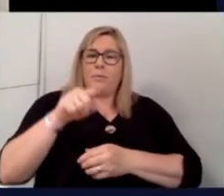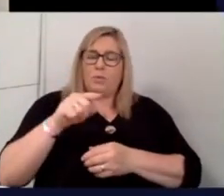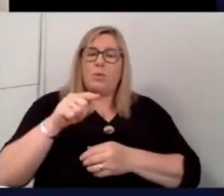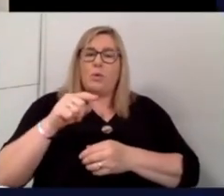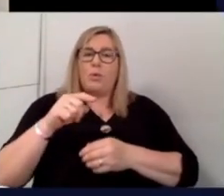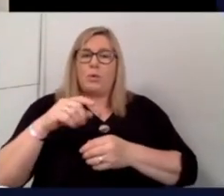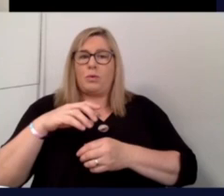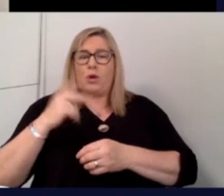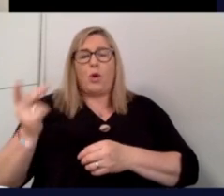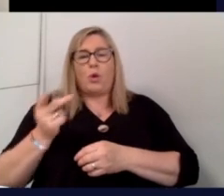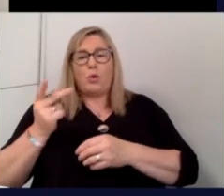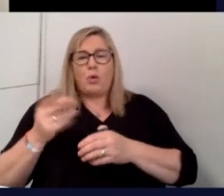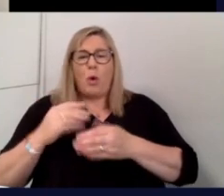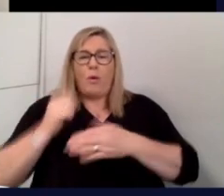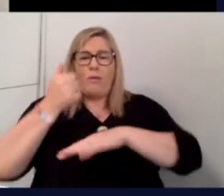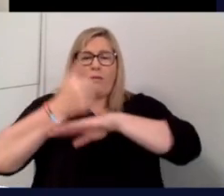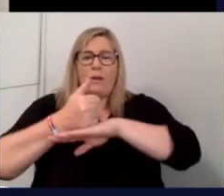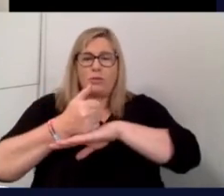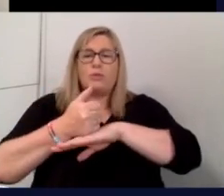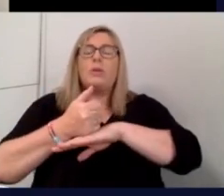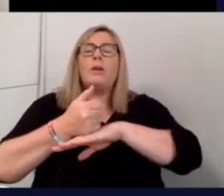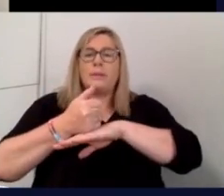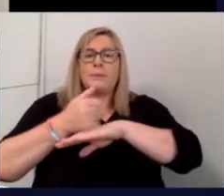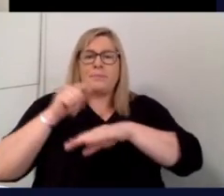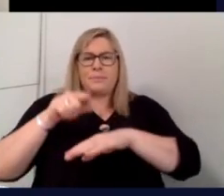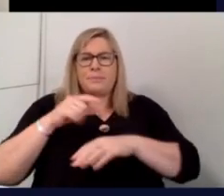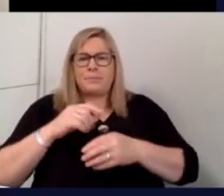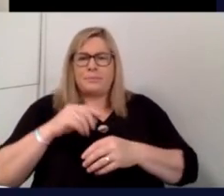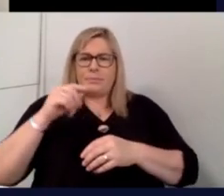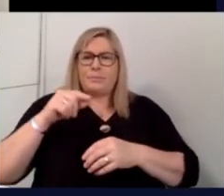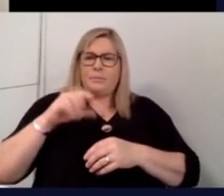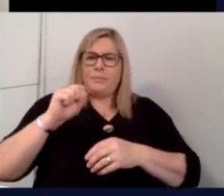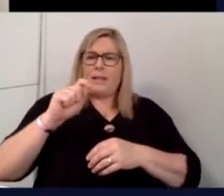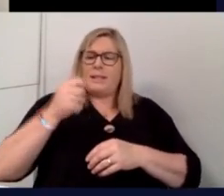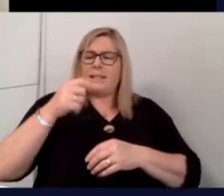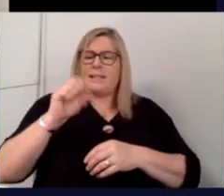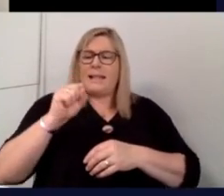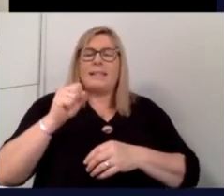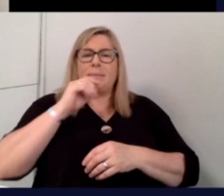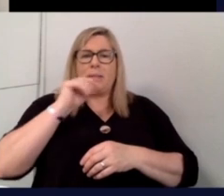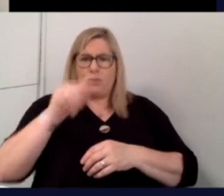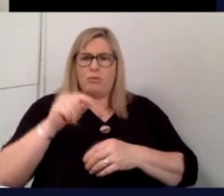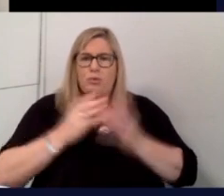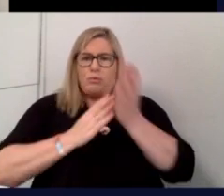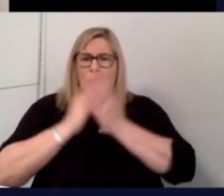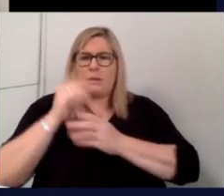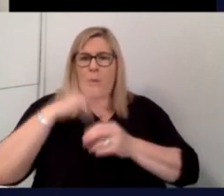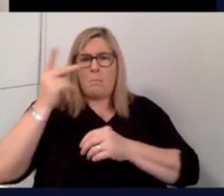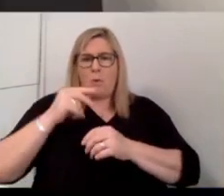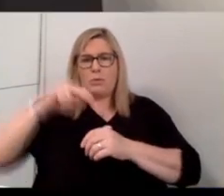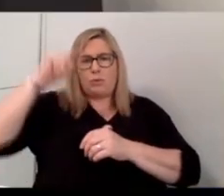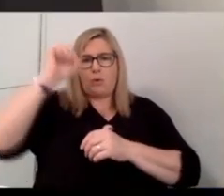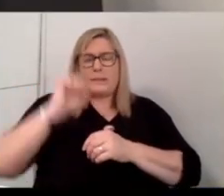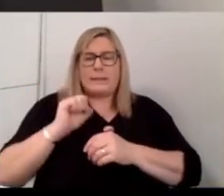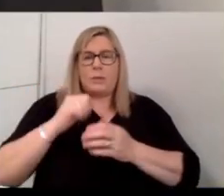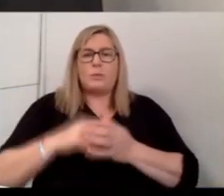have the I guess, on this panel, a unique situation of having operated from both sides of the border, maybe talk us through your experience there. Yeah,